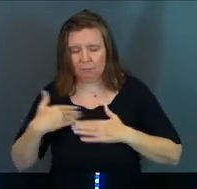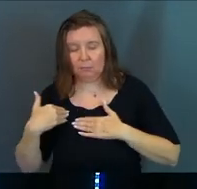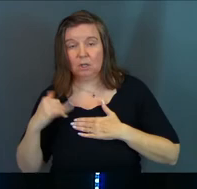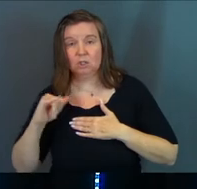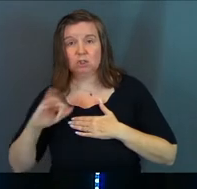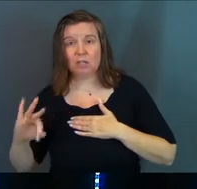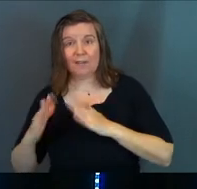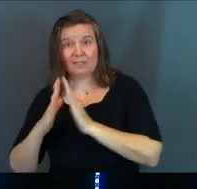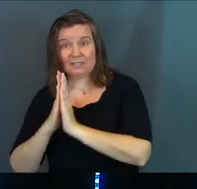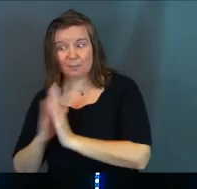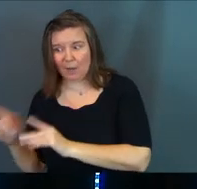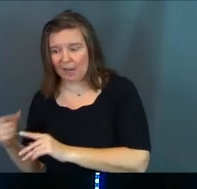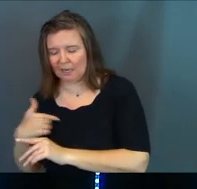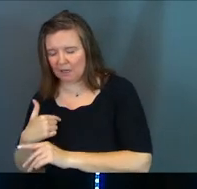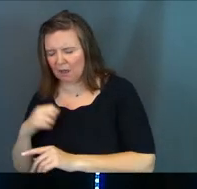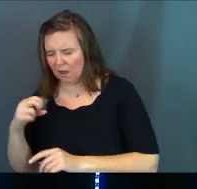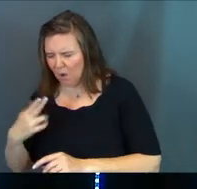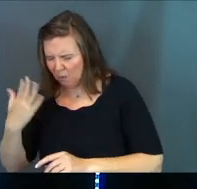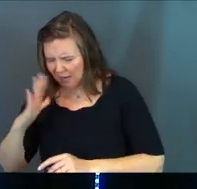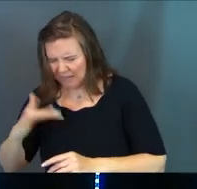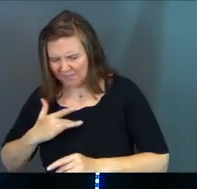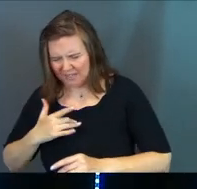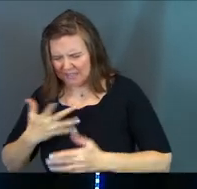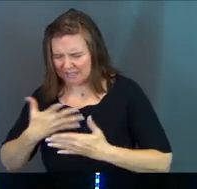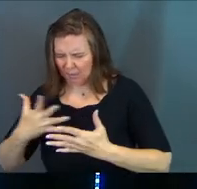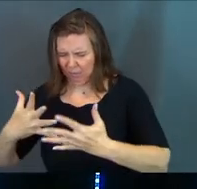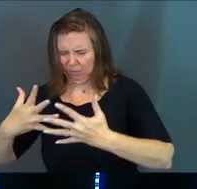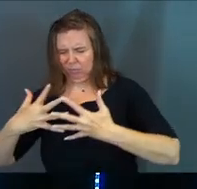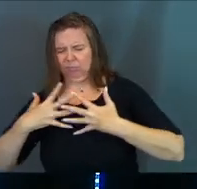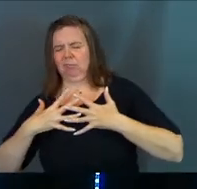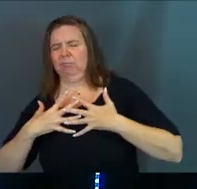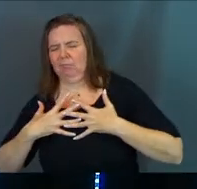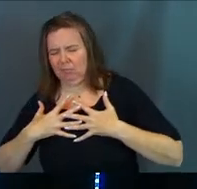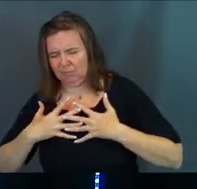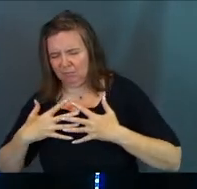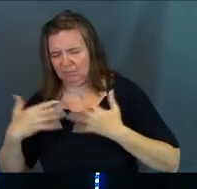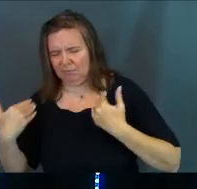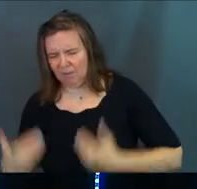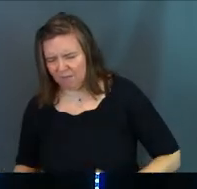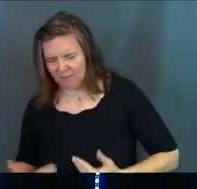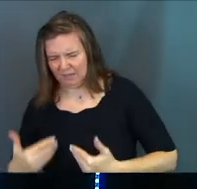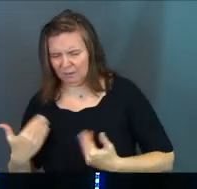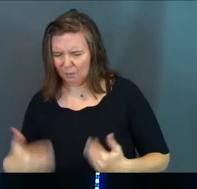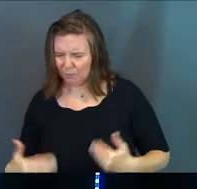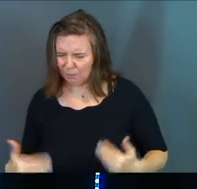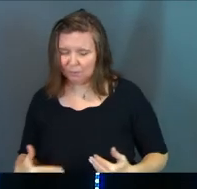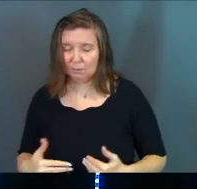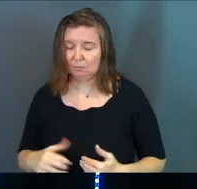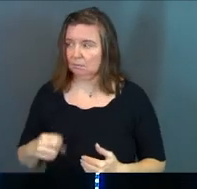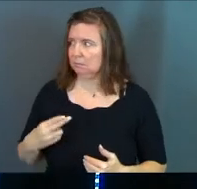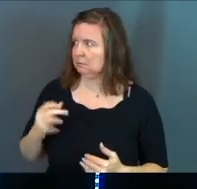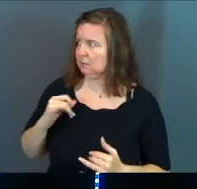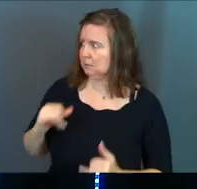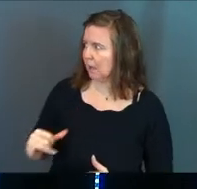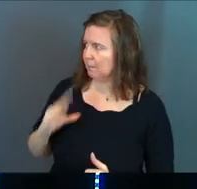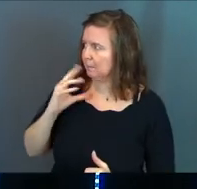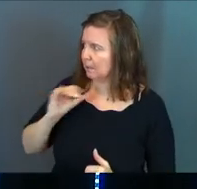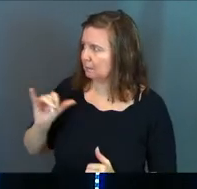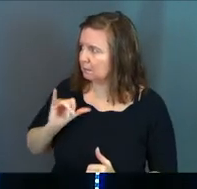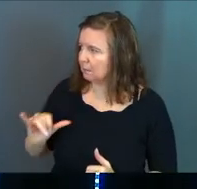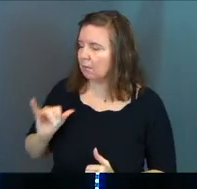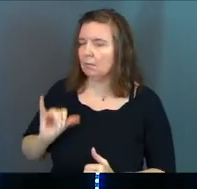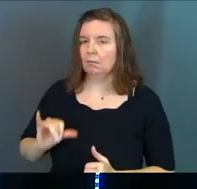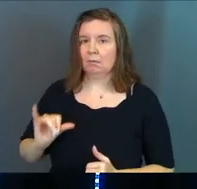Jeff is praying and he's like, oh, God, it feels like somebody put a boulder on my chest. It's like, oh, man, he's,